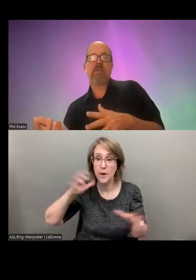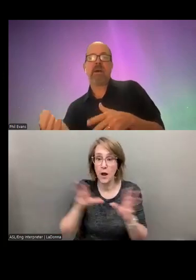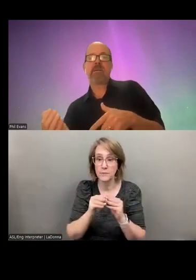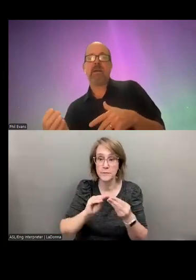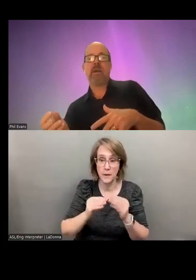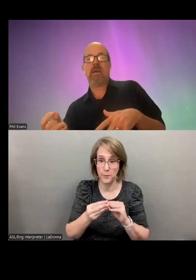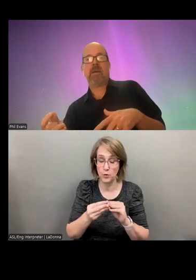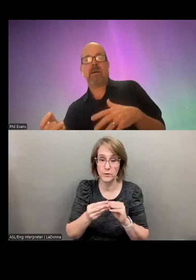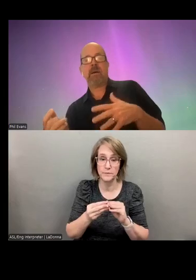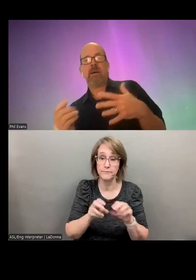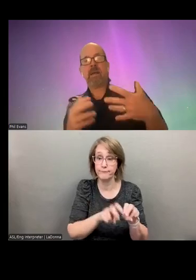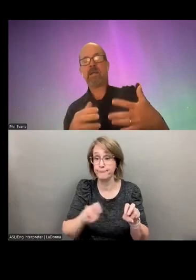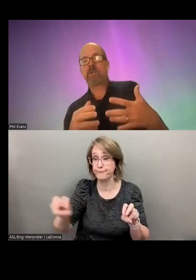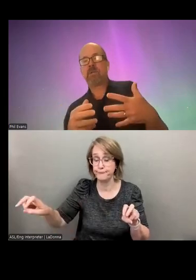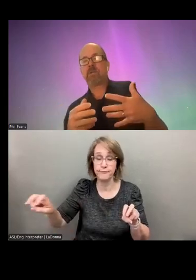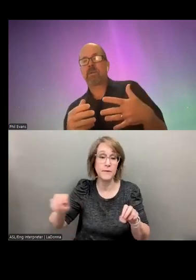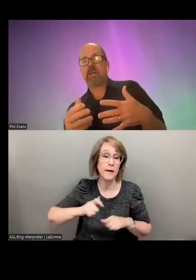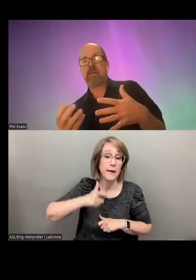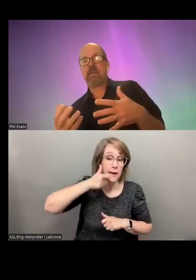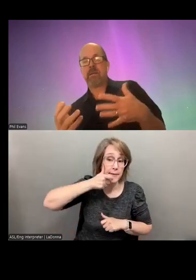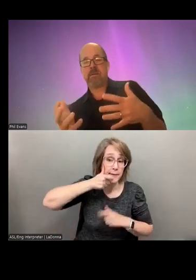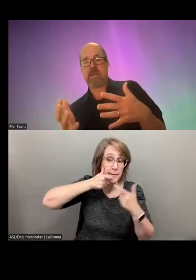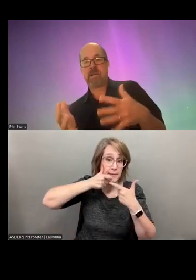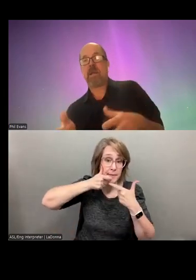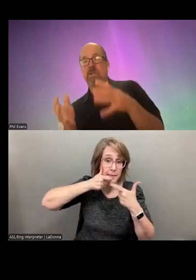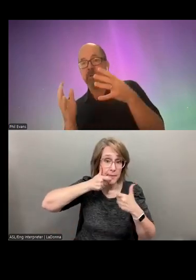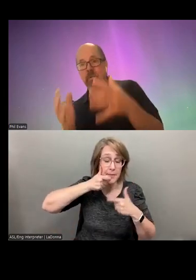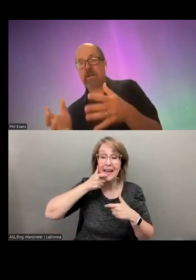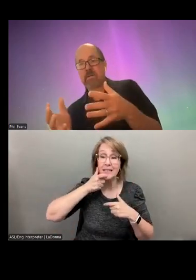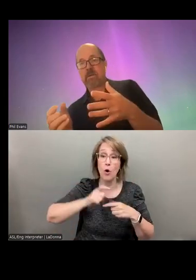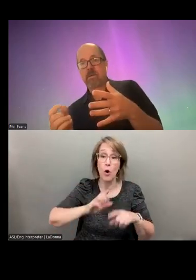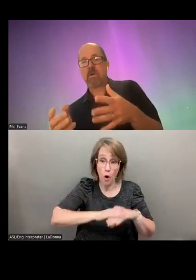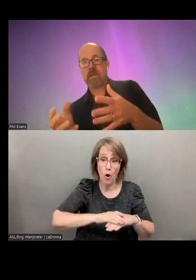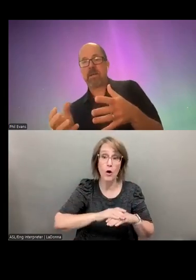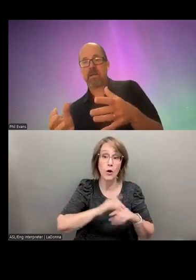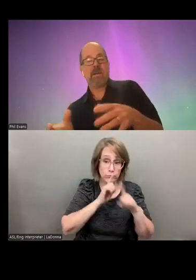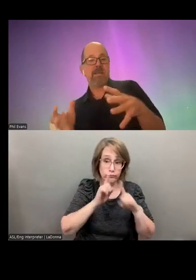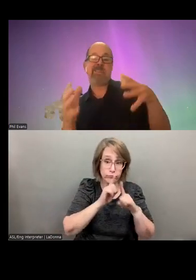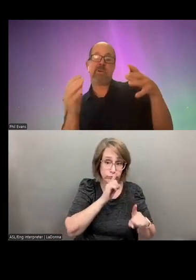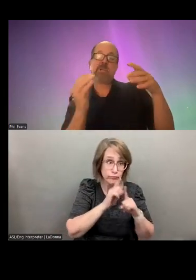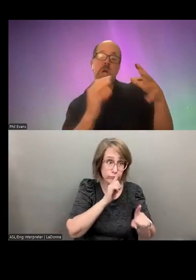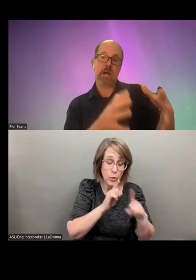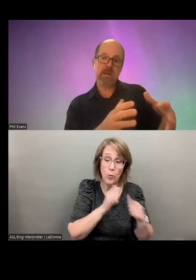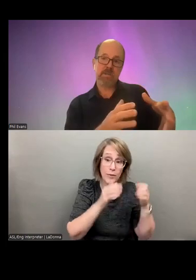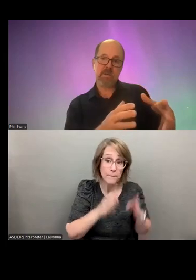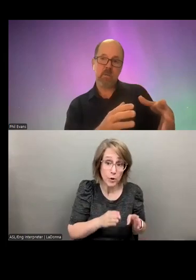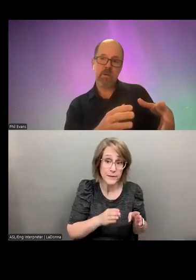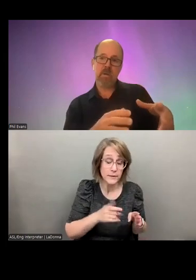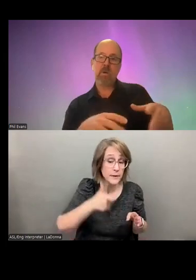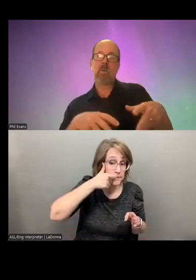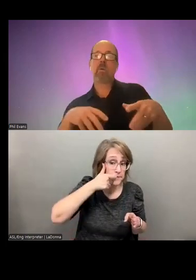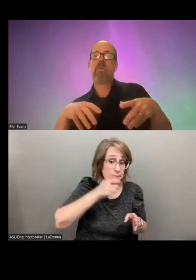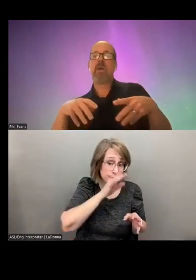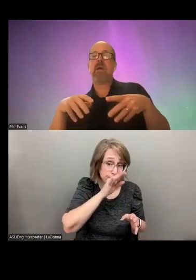that a, uh, an agent is related, is engaged in direct call taking. They're either talking with